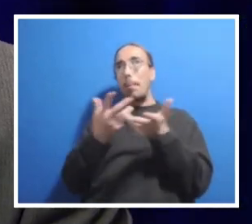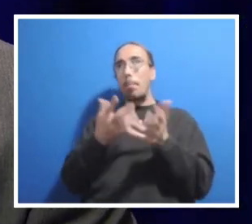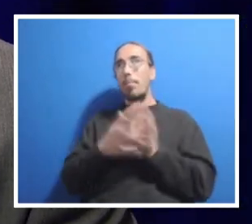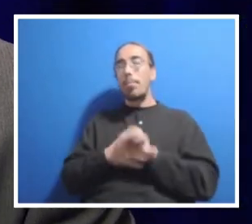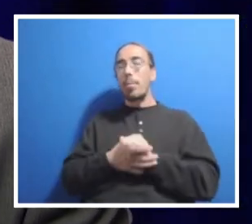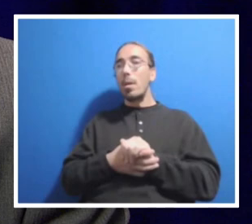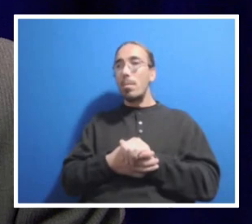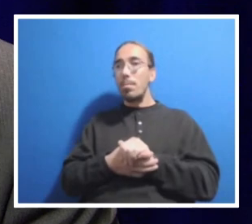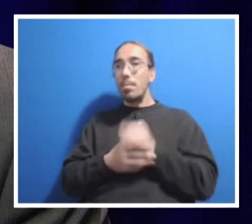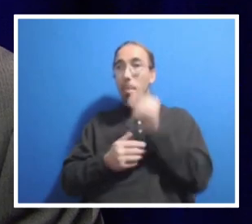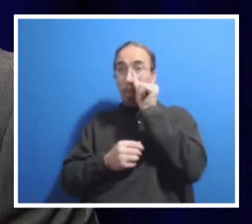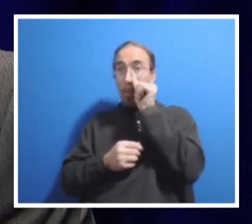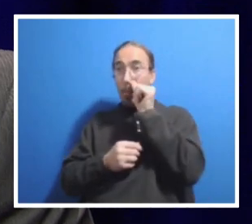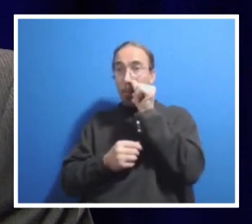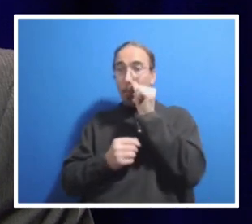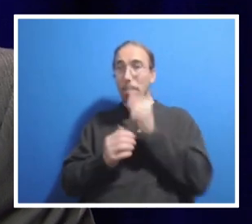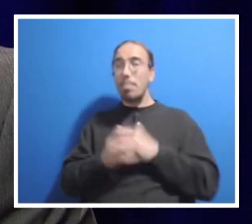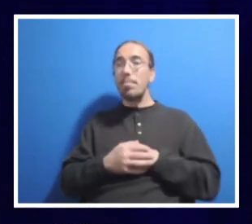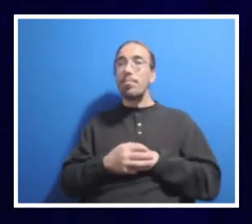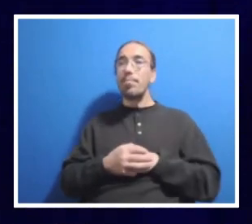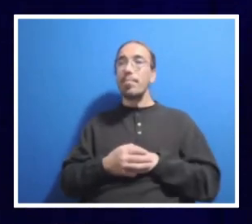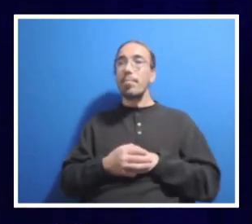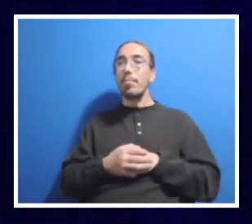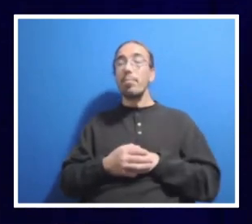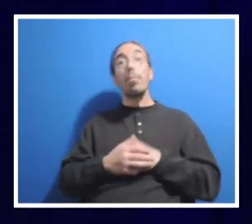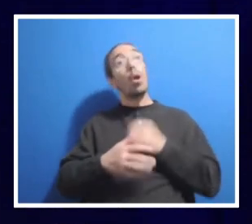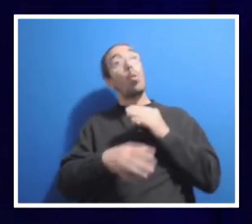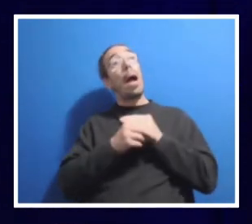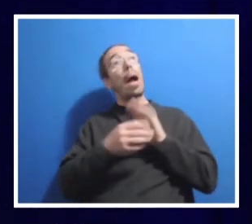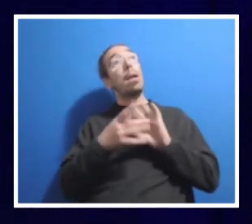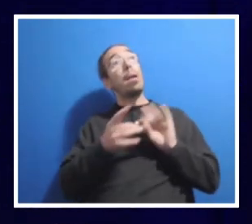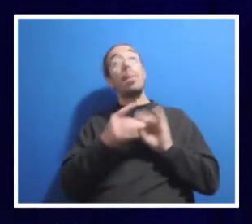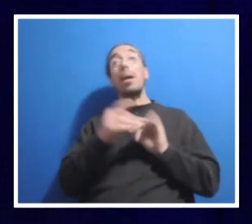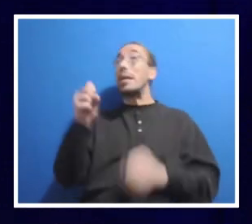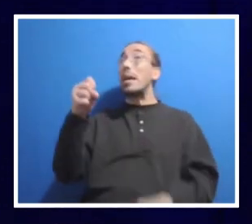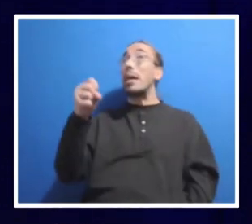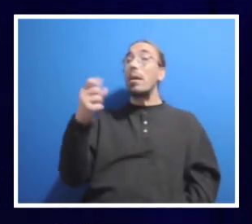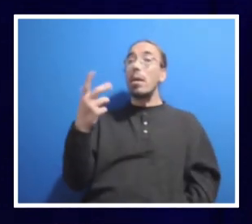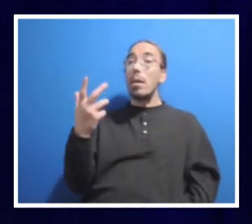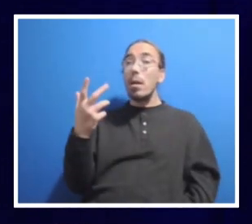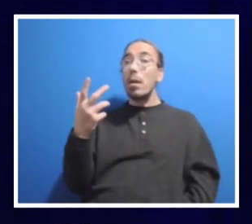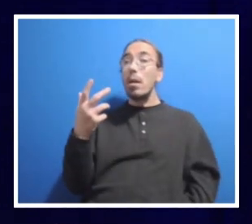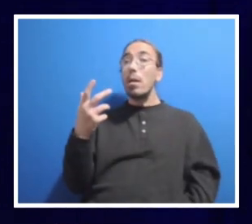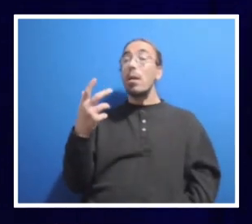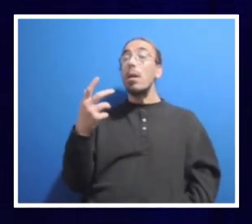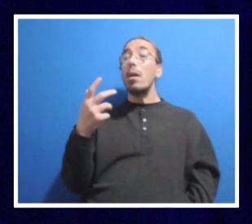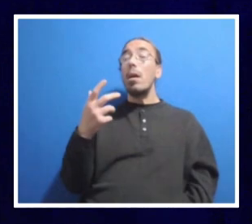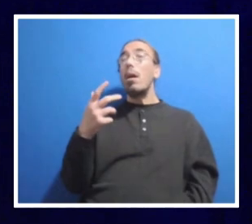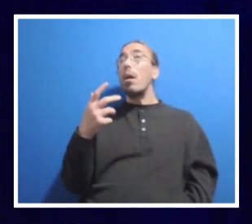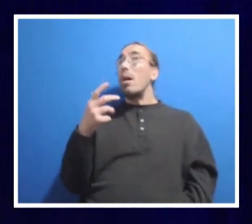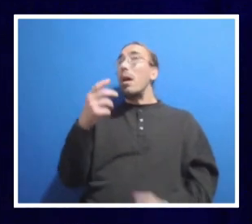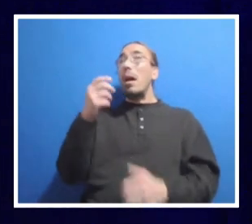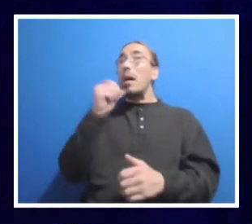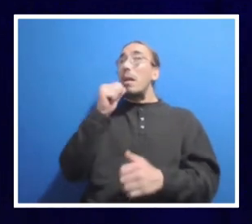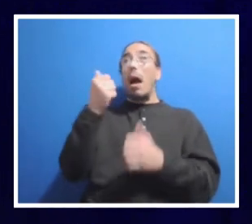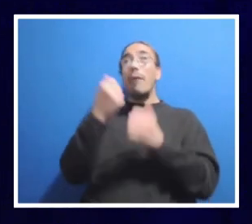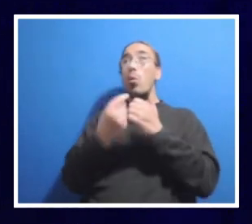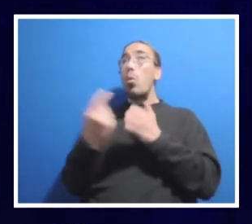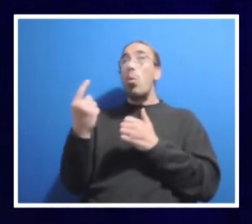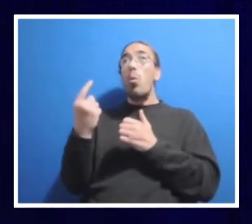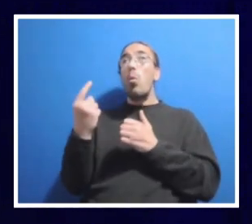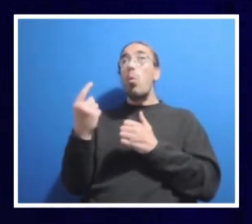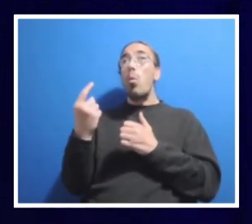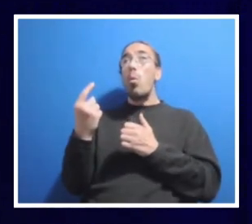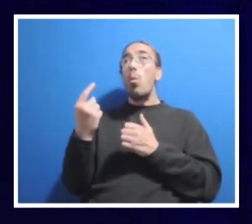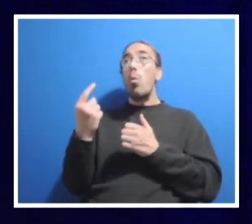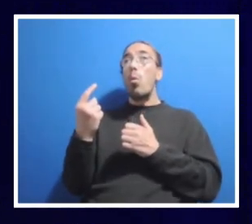President Bendapudi, you'd like to add something? Yes, Sarah, would you speak to that a little bit? Because not everyone might use the same